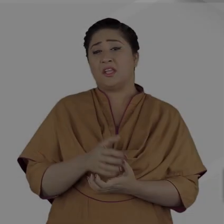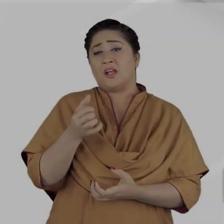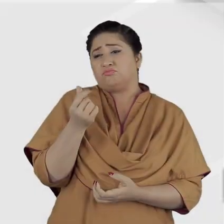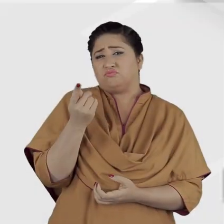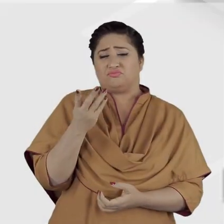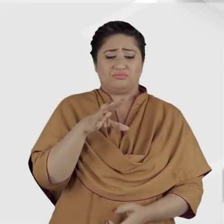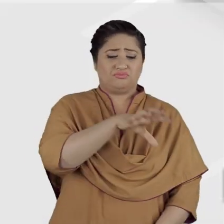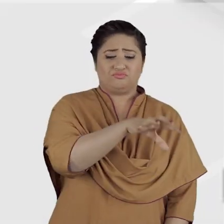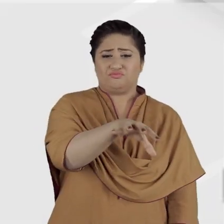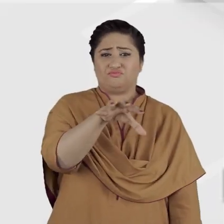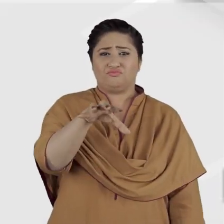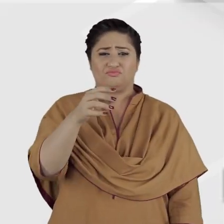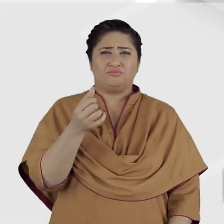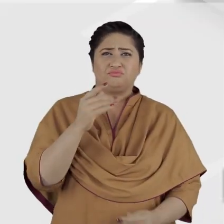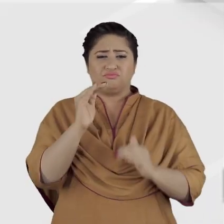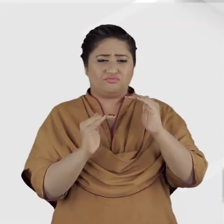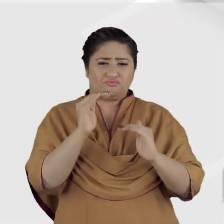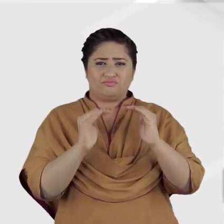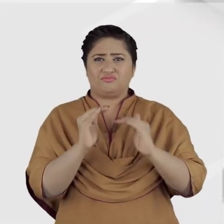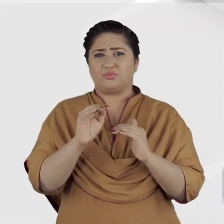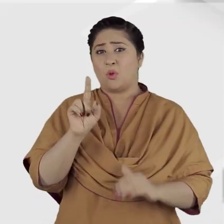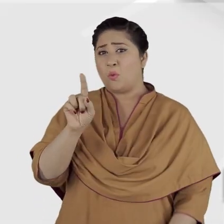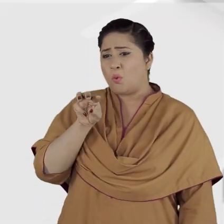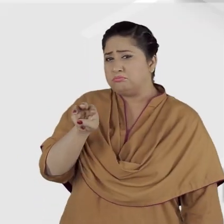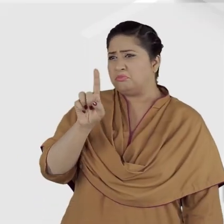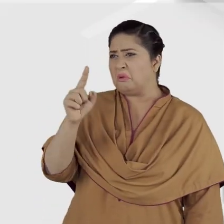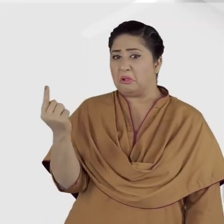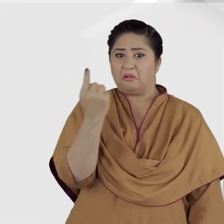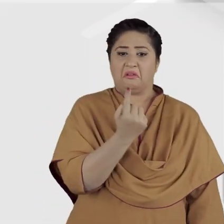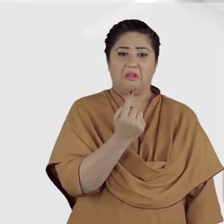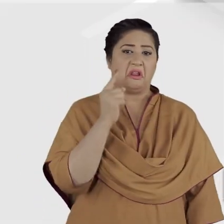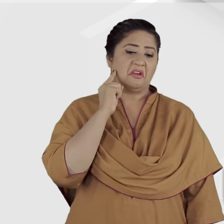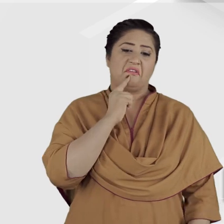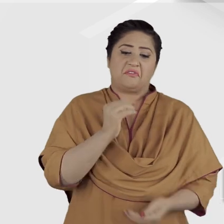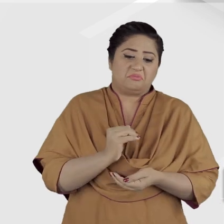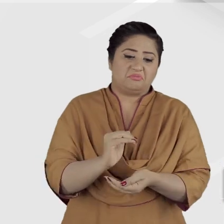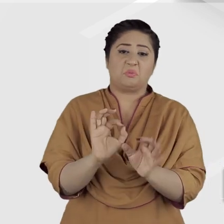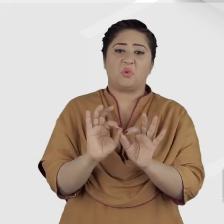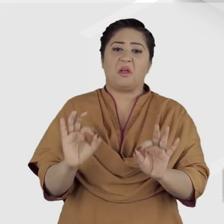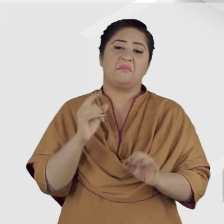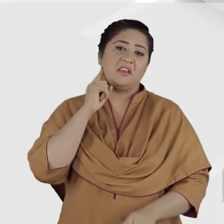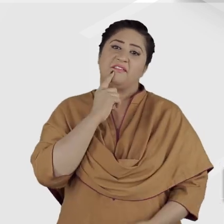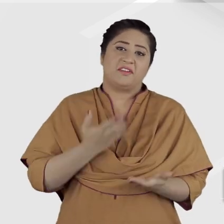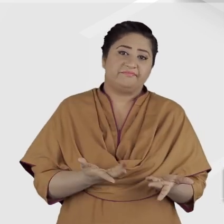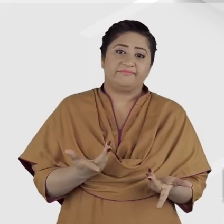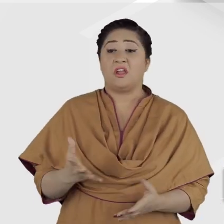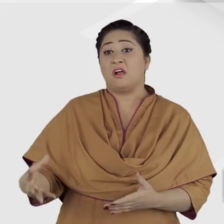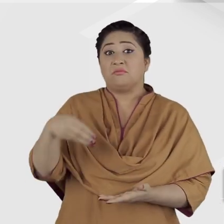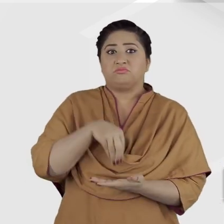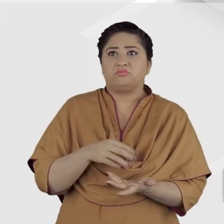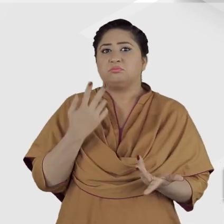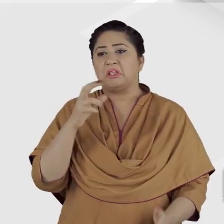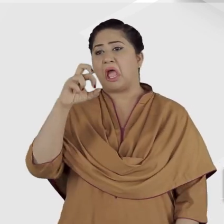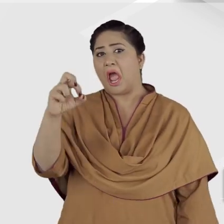In any given population, approximately one in 1,000 infants is born totally deaf, while an